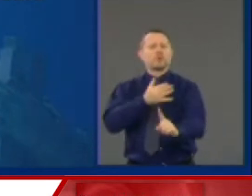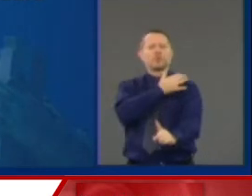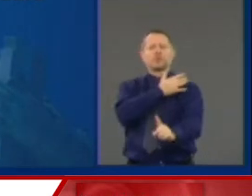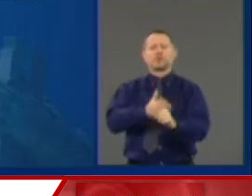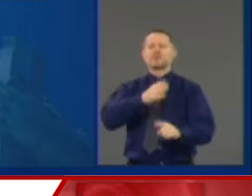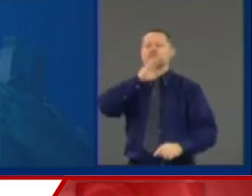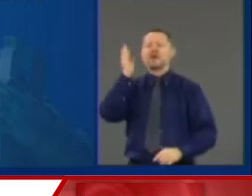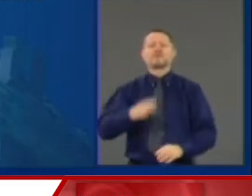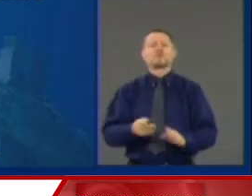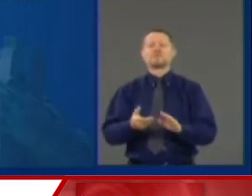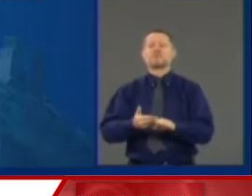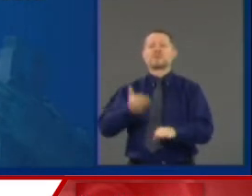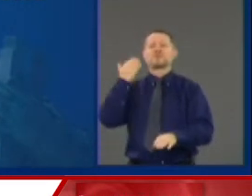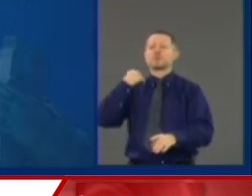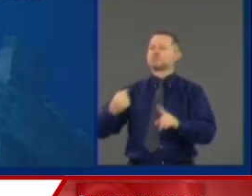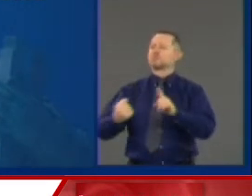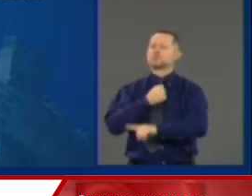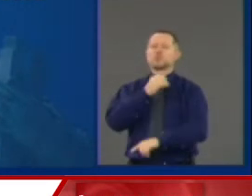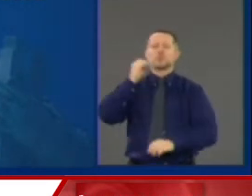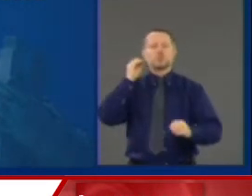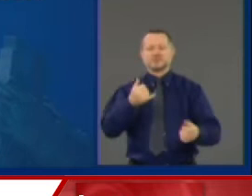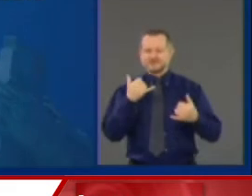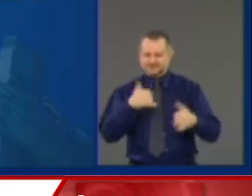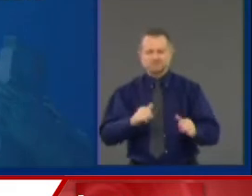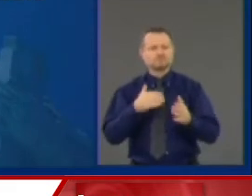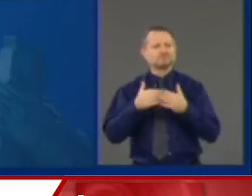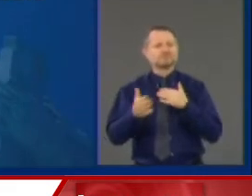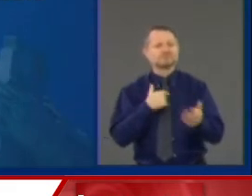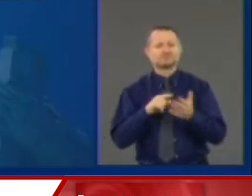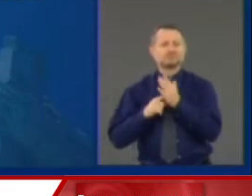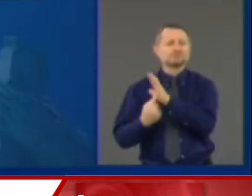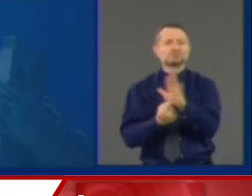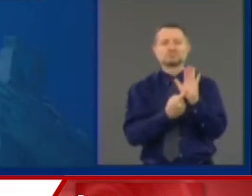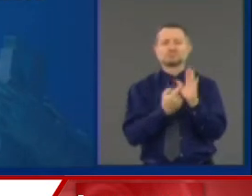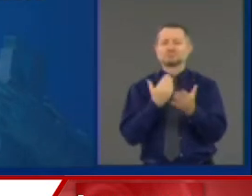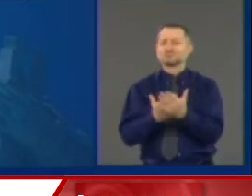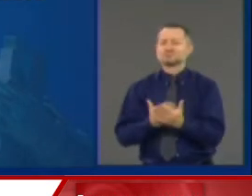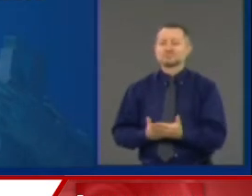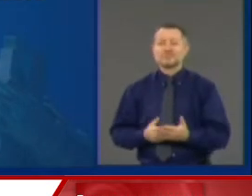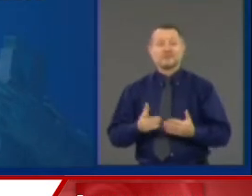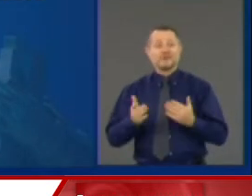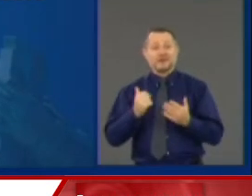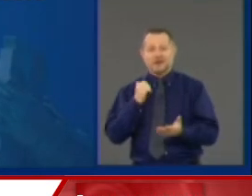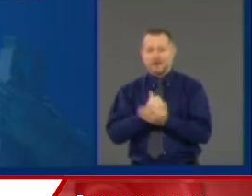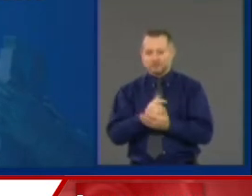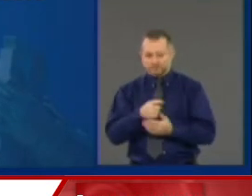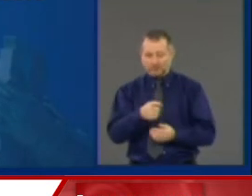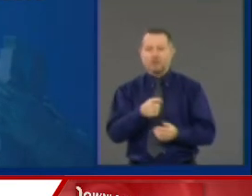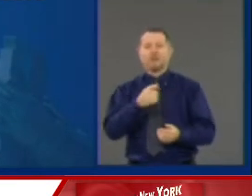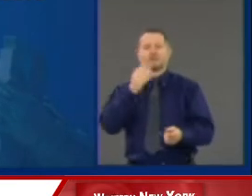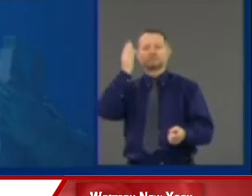she never did anything like this before, fine. That's relevant, too.